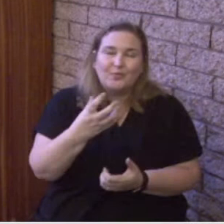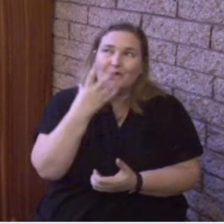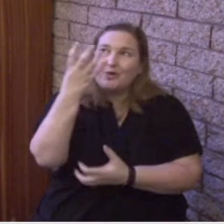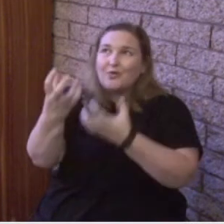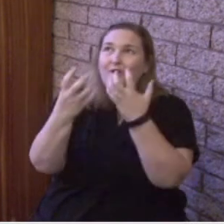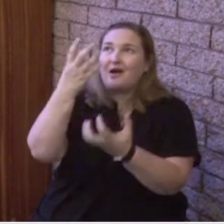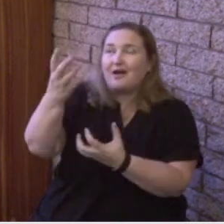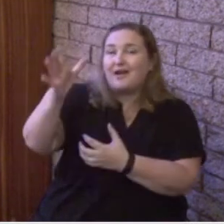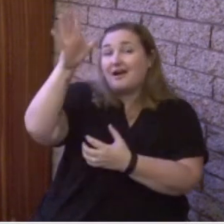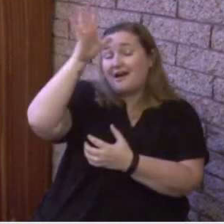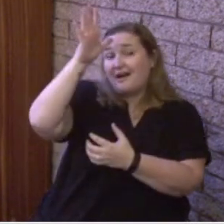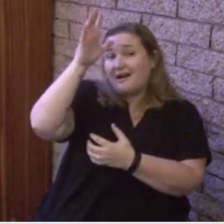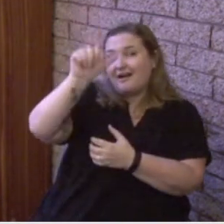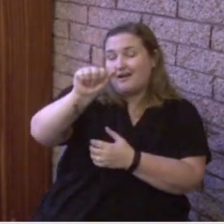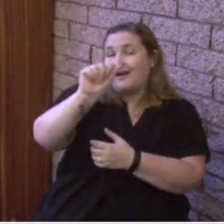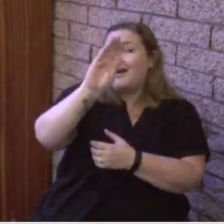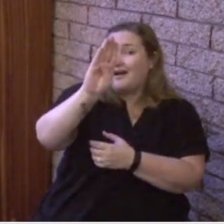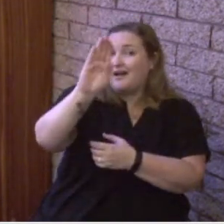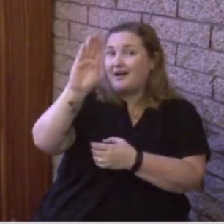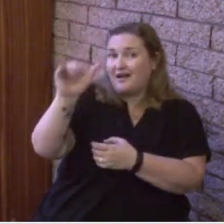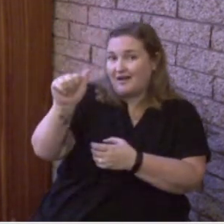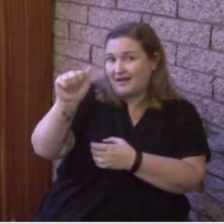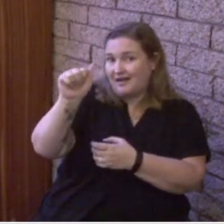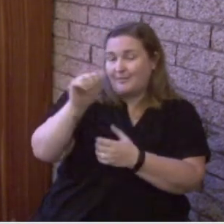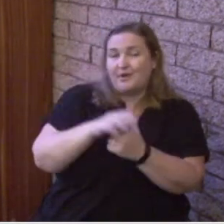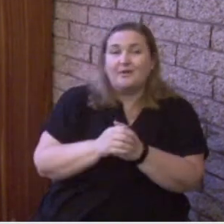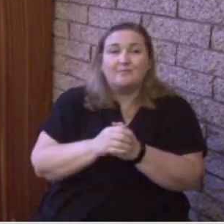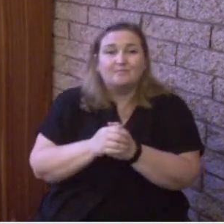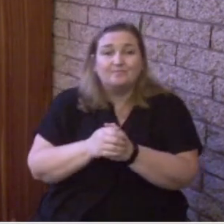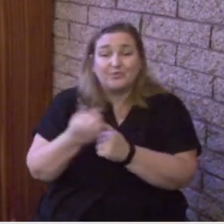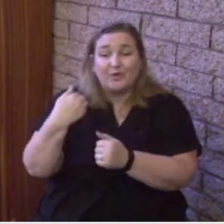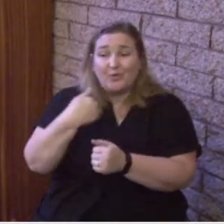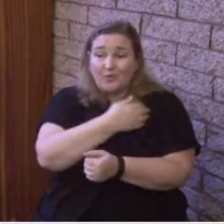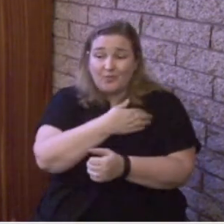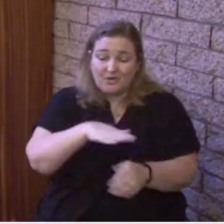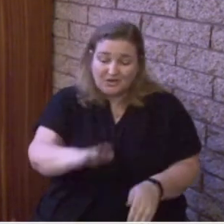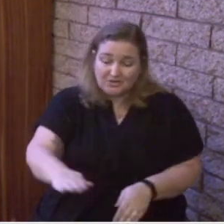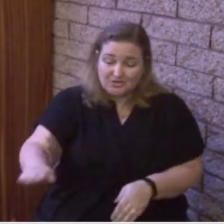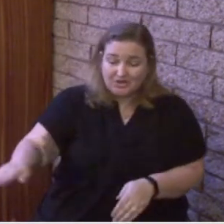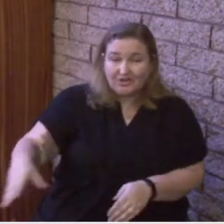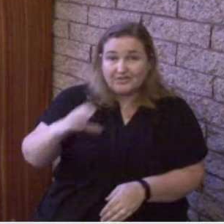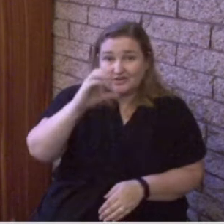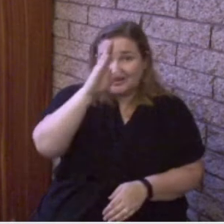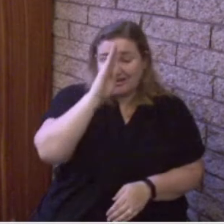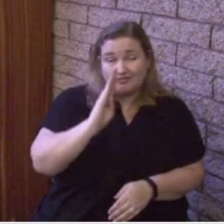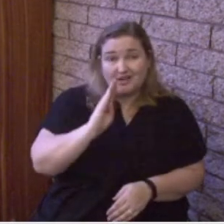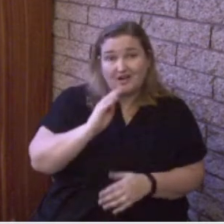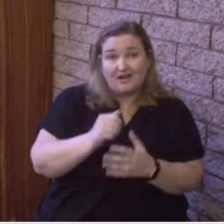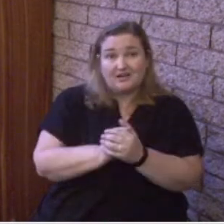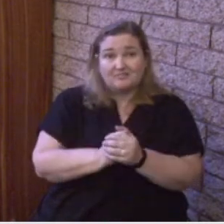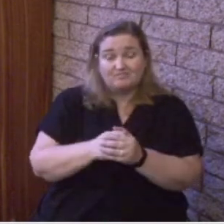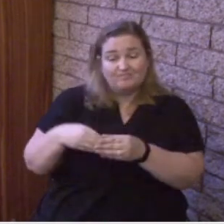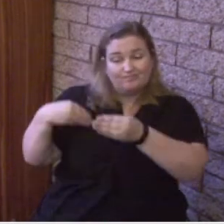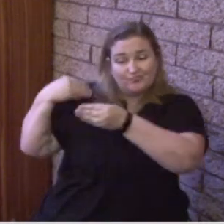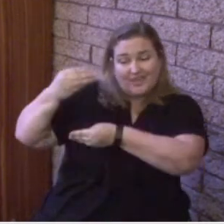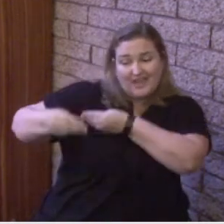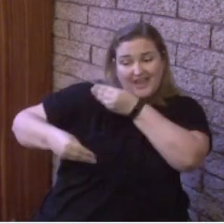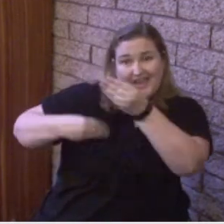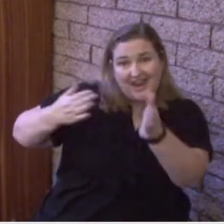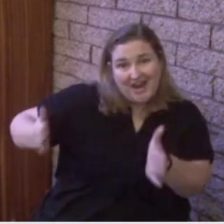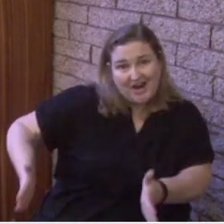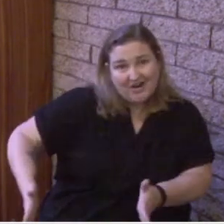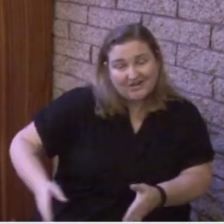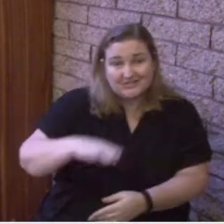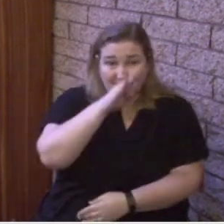spirit that we are children of God and if children then heirs, heirs of God and fellow heirs with